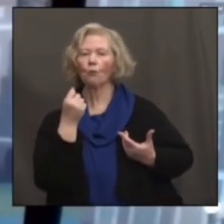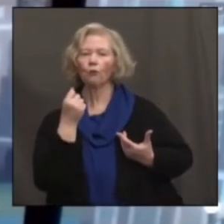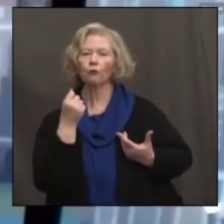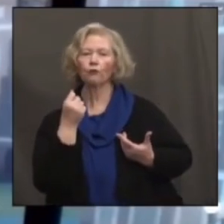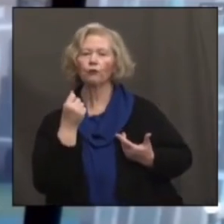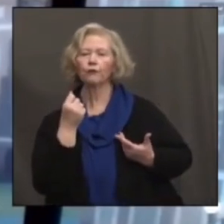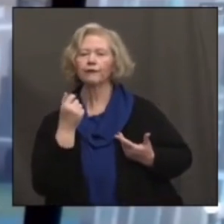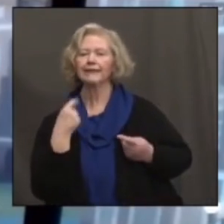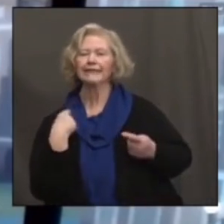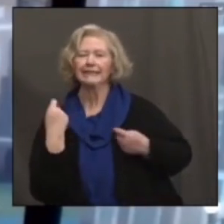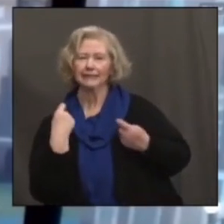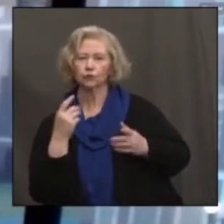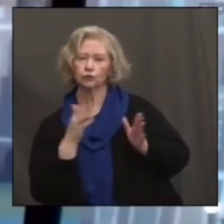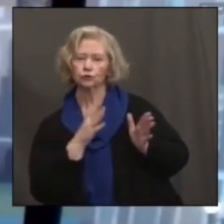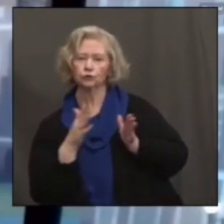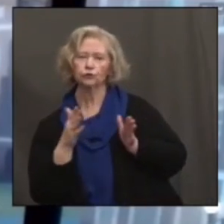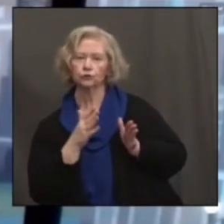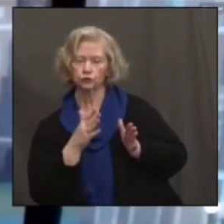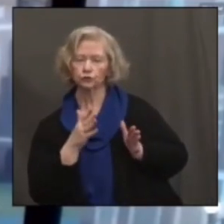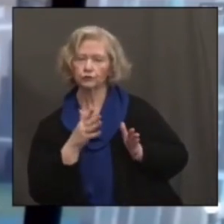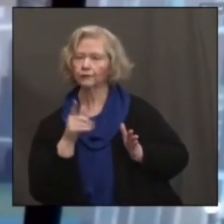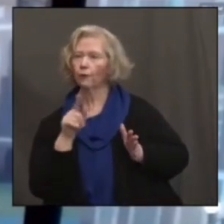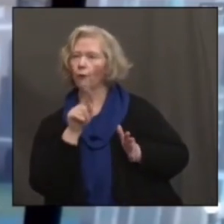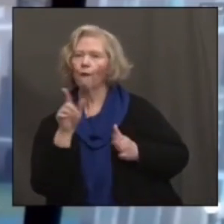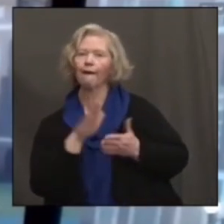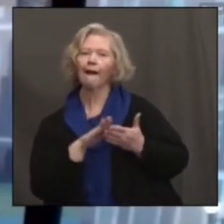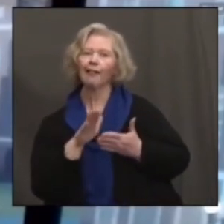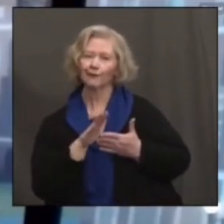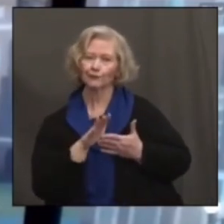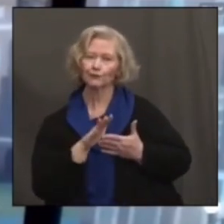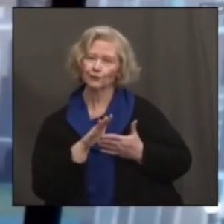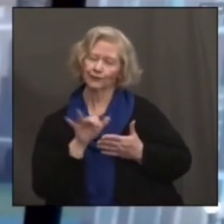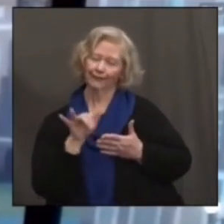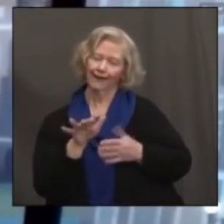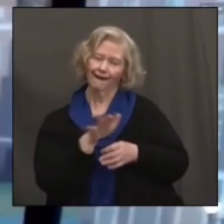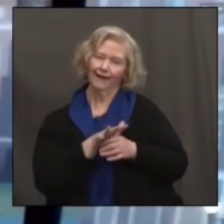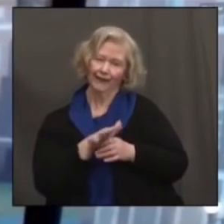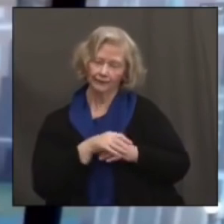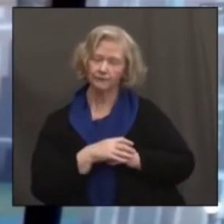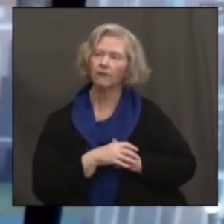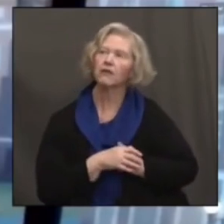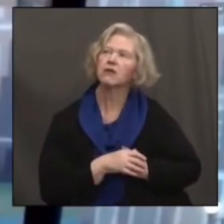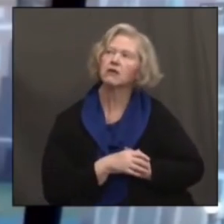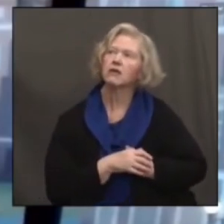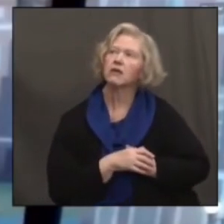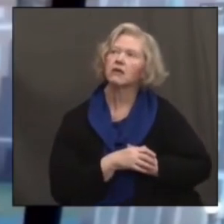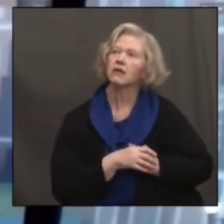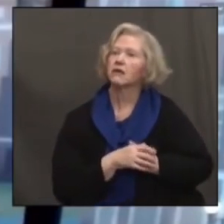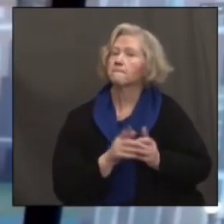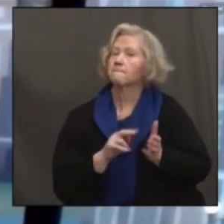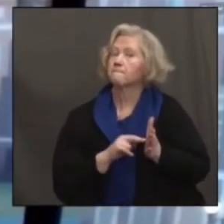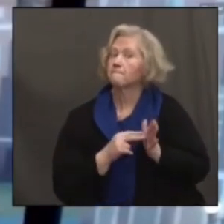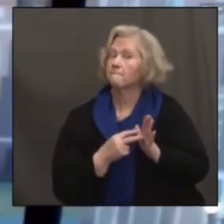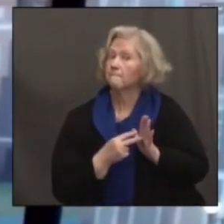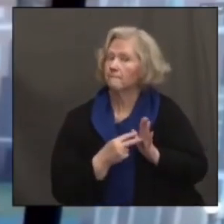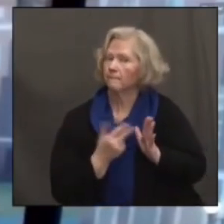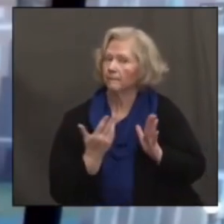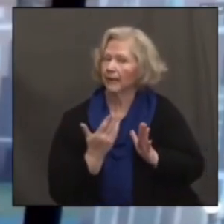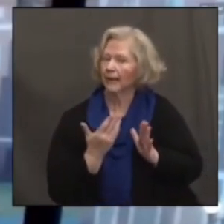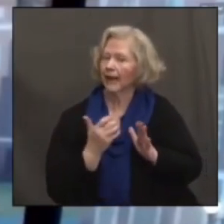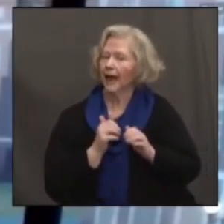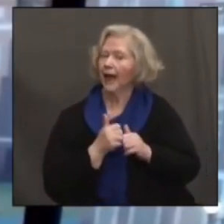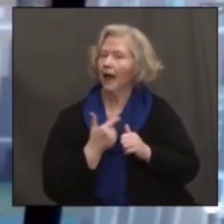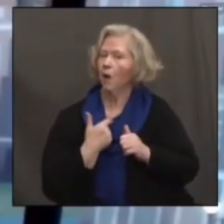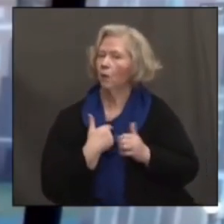group that's going to colleges. So what, what does that, what does that mean and how do we address